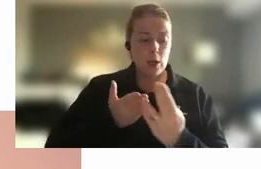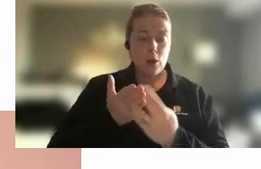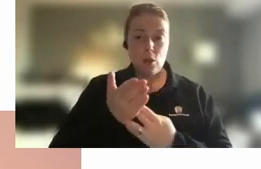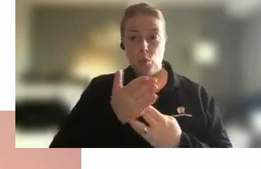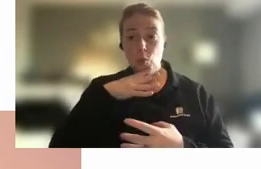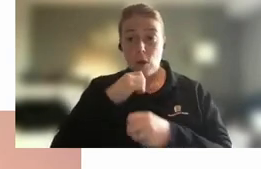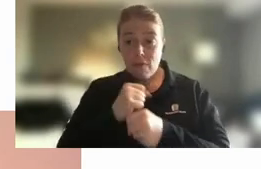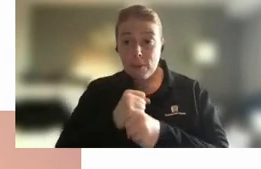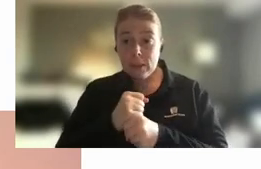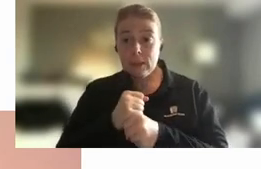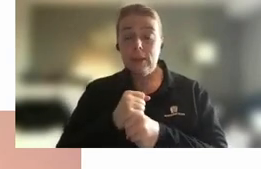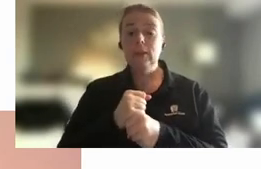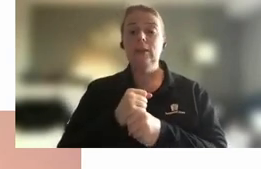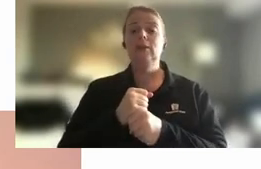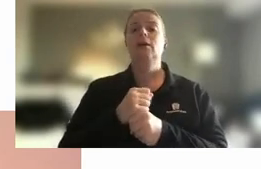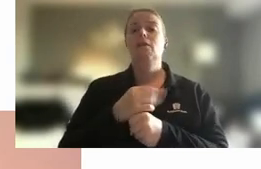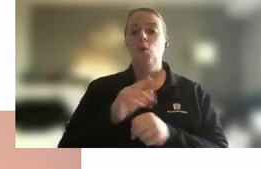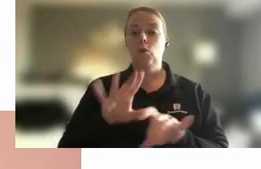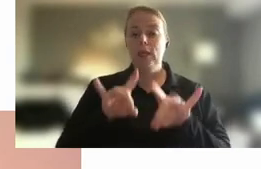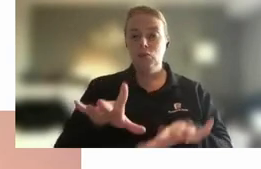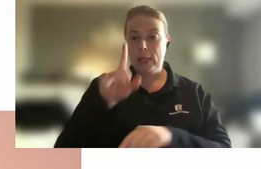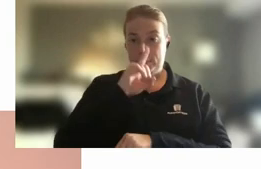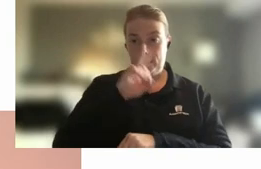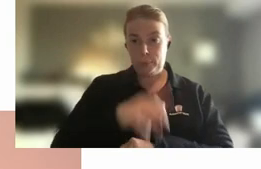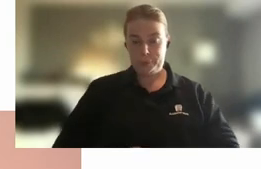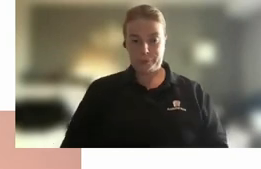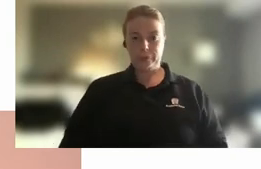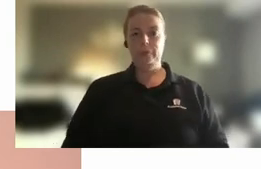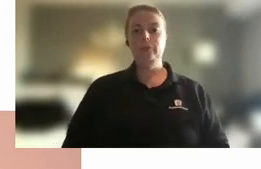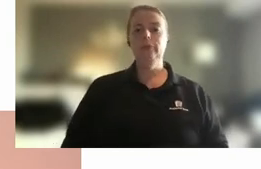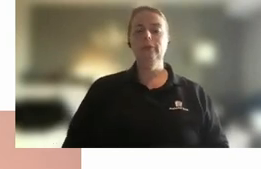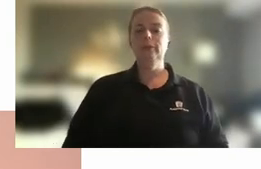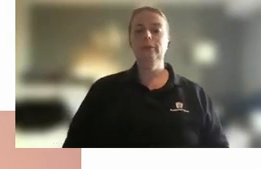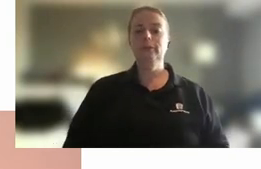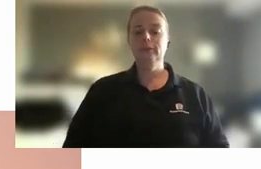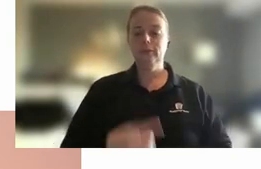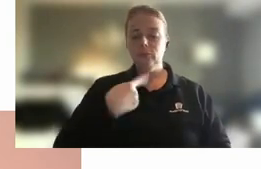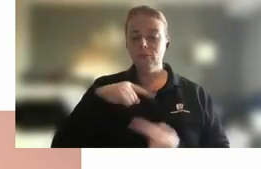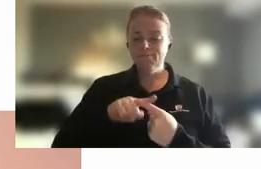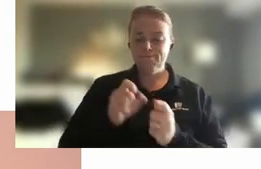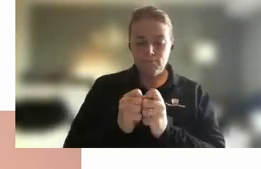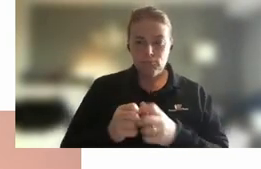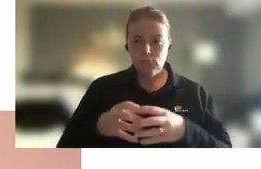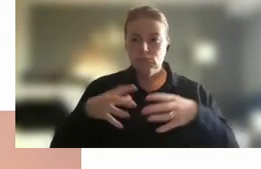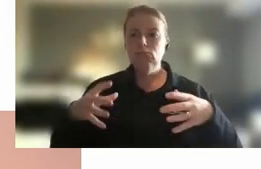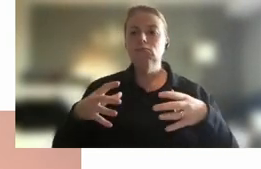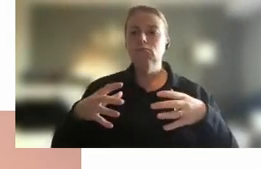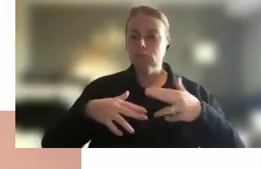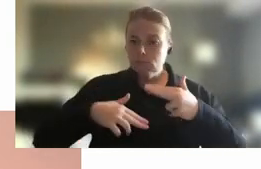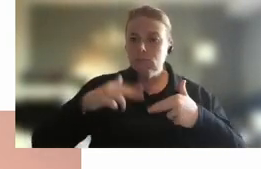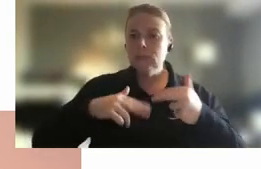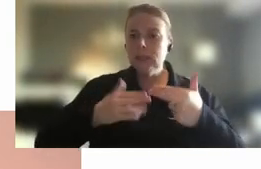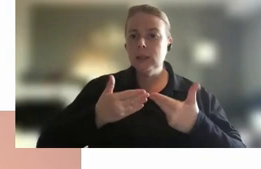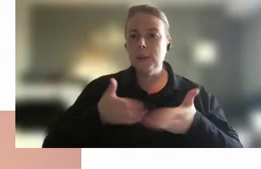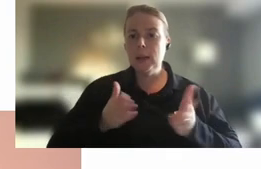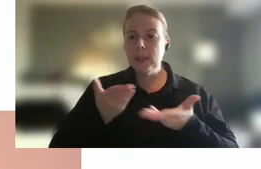to serve the Australian people one of the ways in which we continue to grow and develop as a public service is through the APS